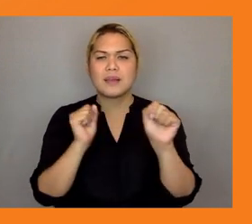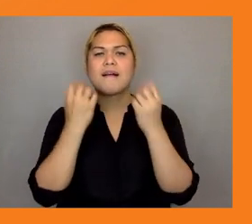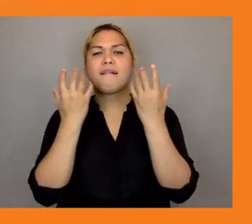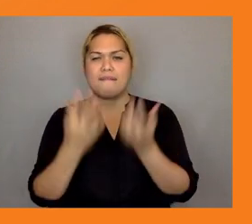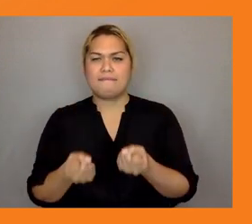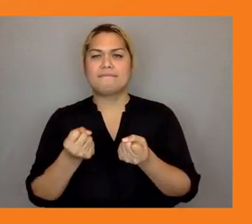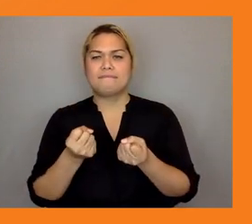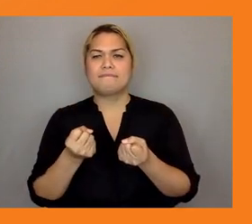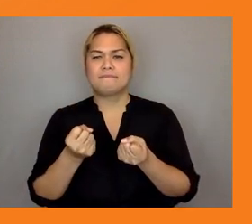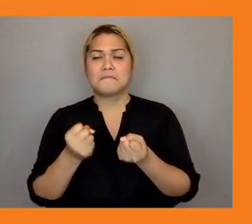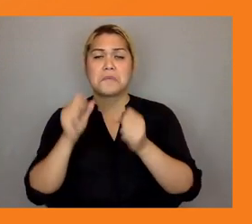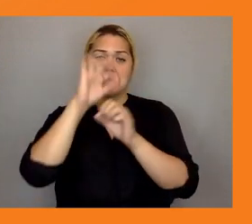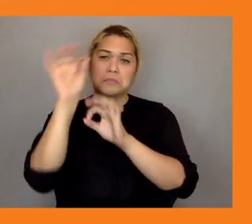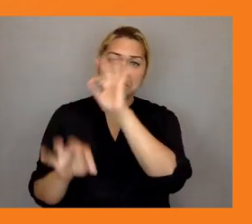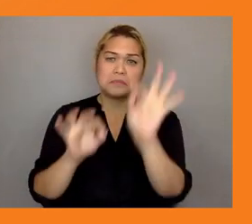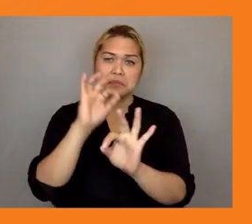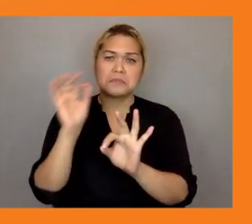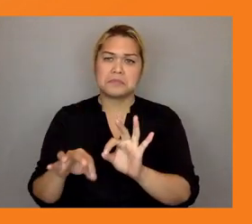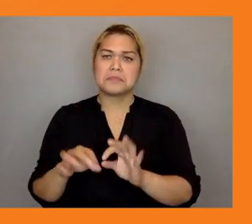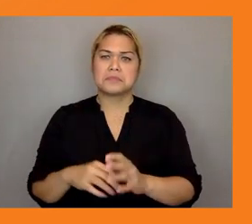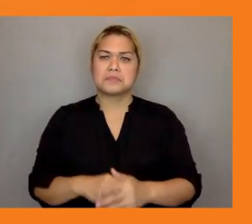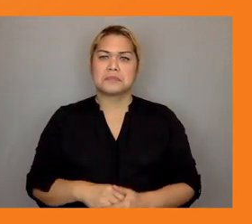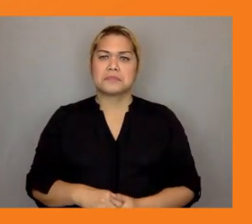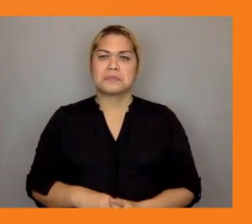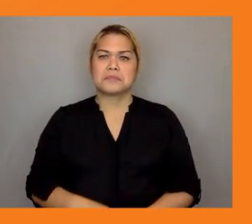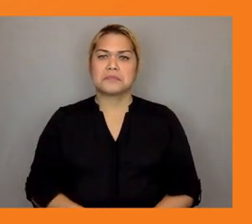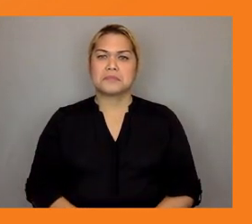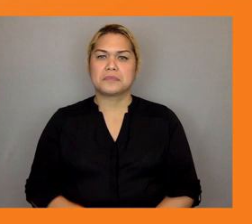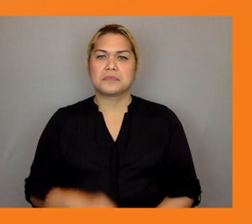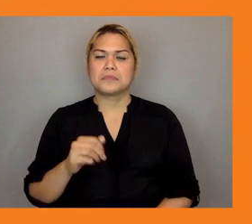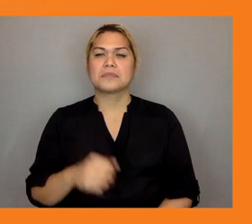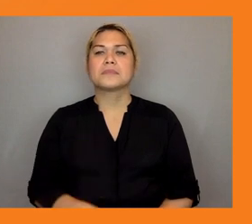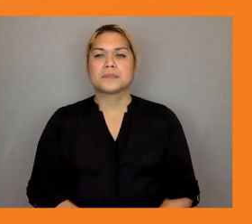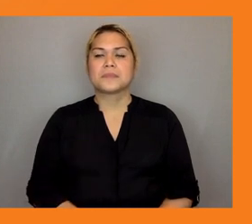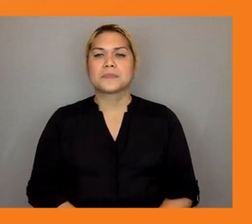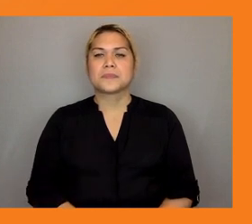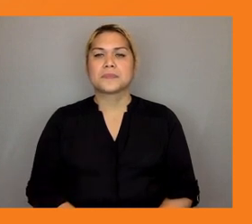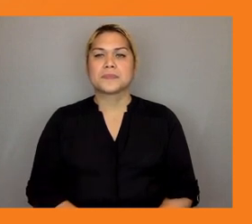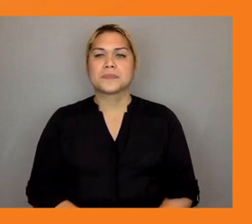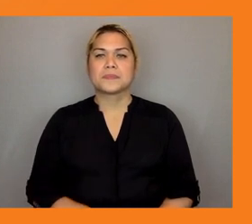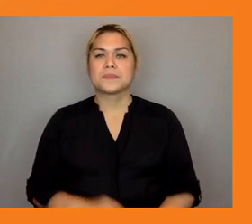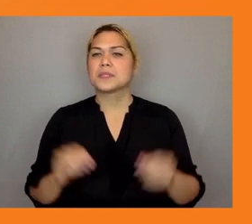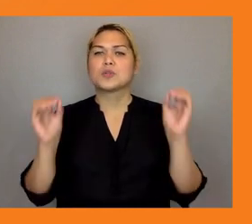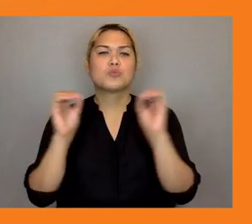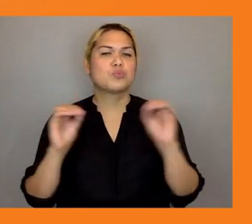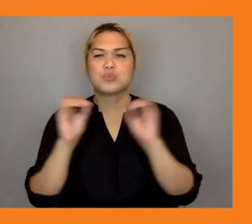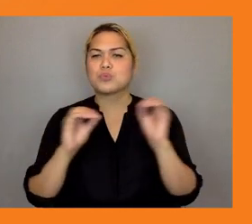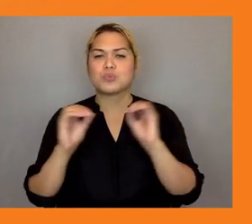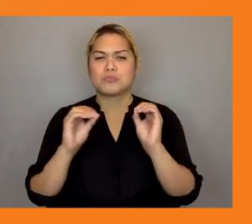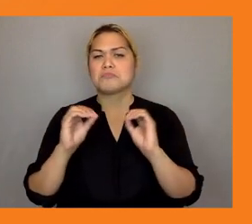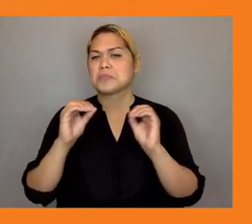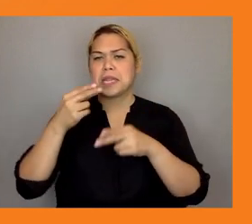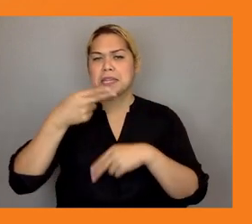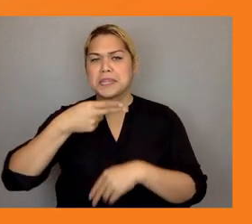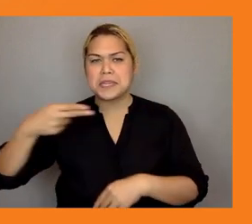keep in mind not to disclose any personal or identifiable information after that